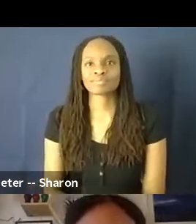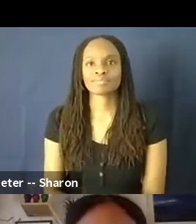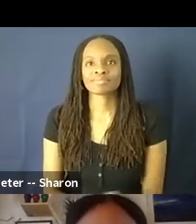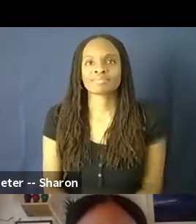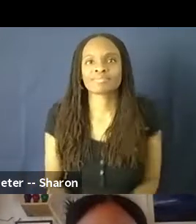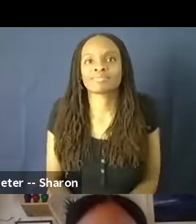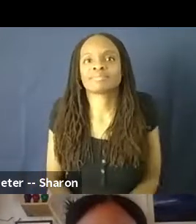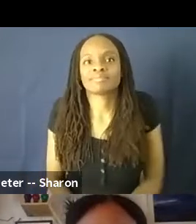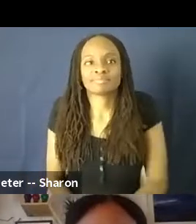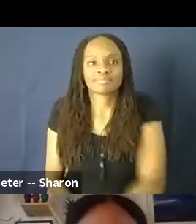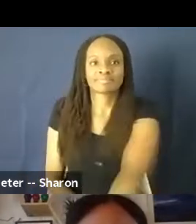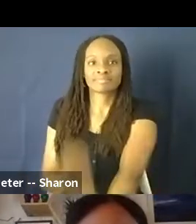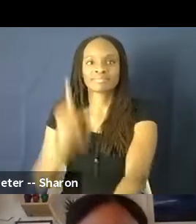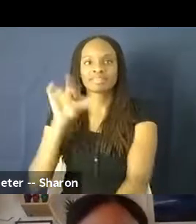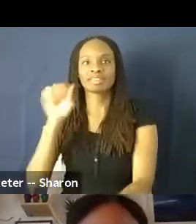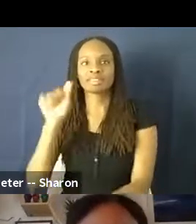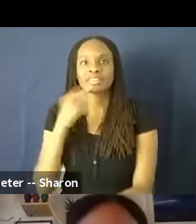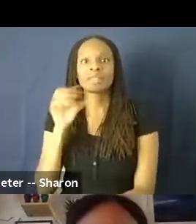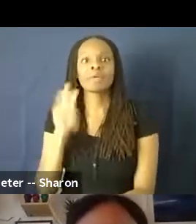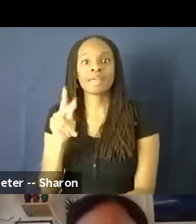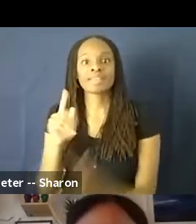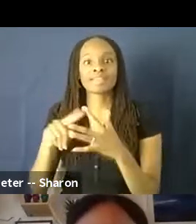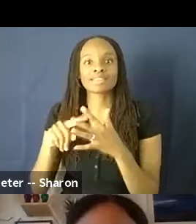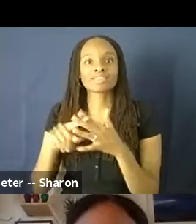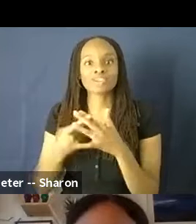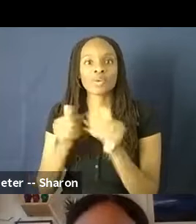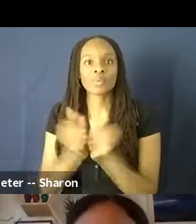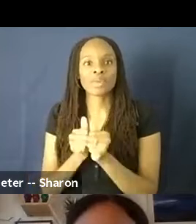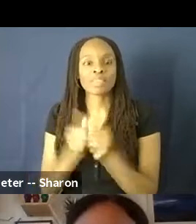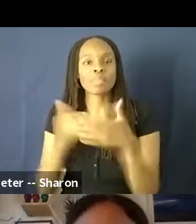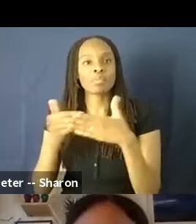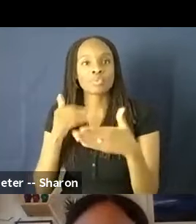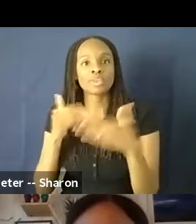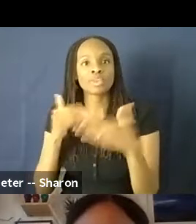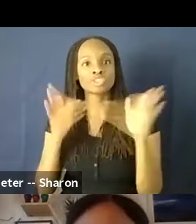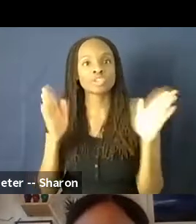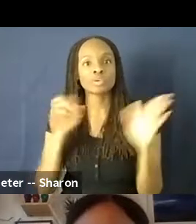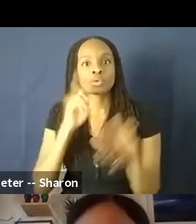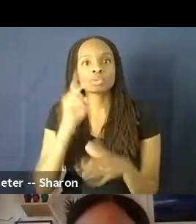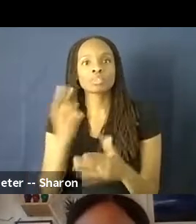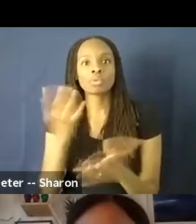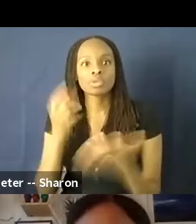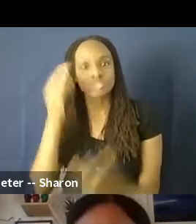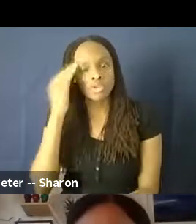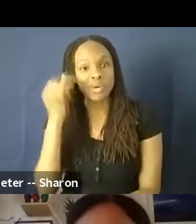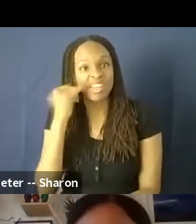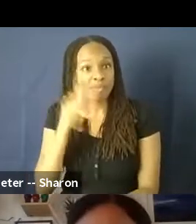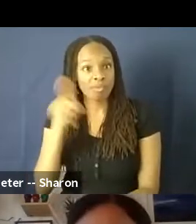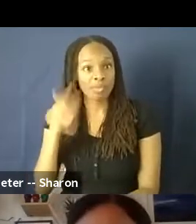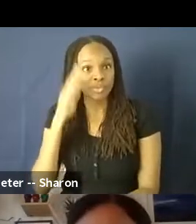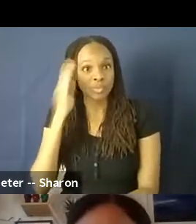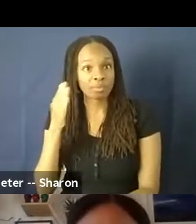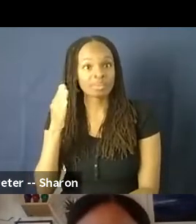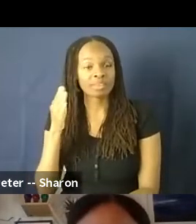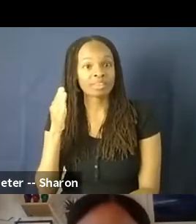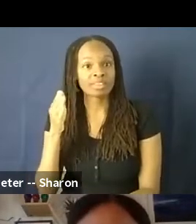Totally, yeah. Let's start with a pretty general question. Someone just wants to know if these PowerPoints will be available, where they can